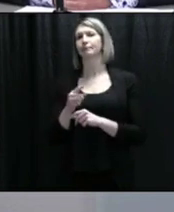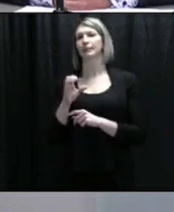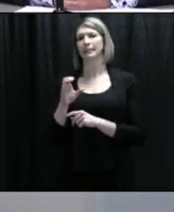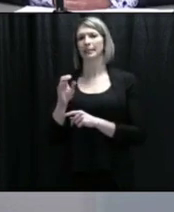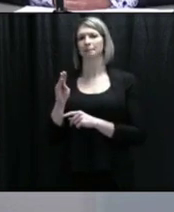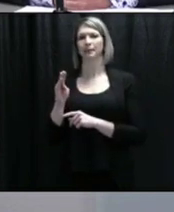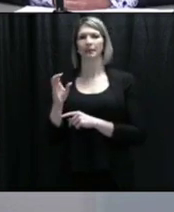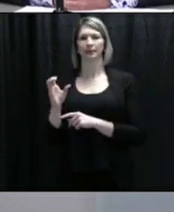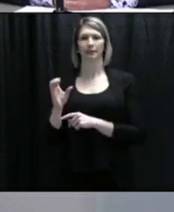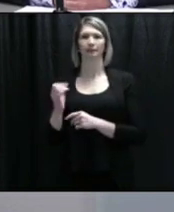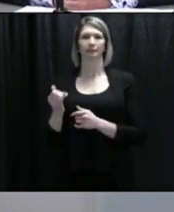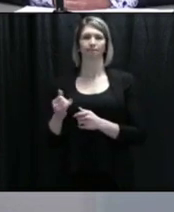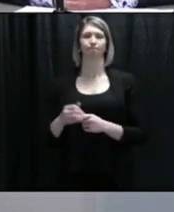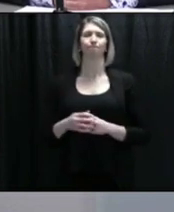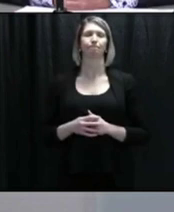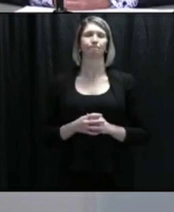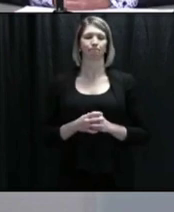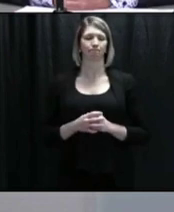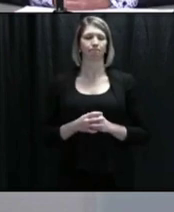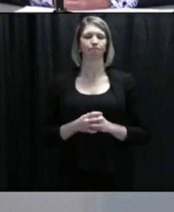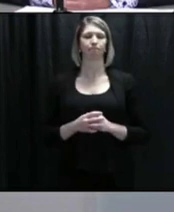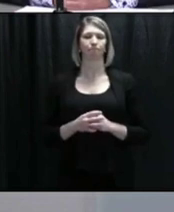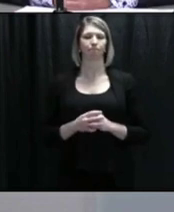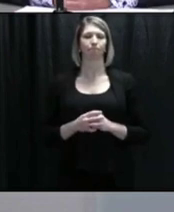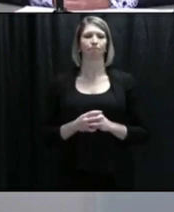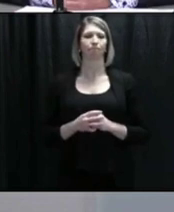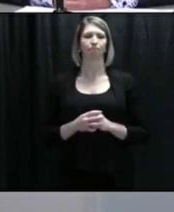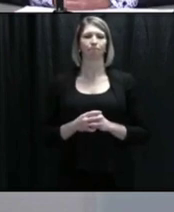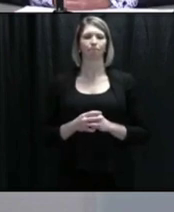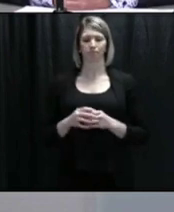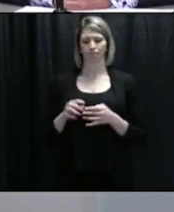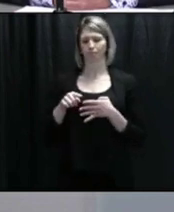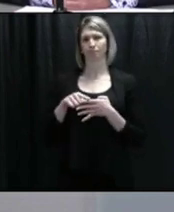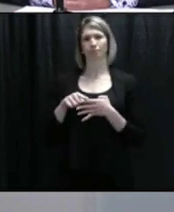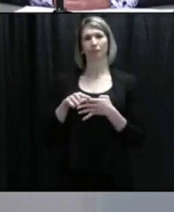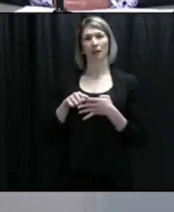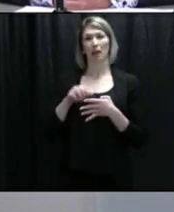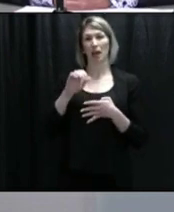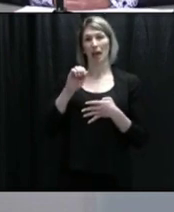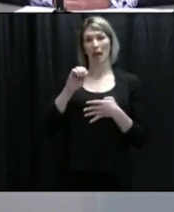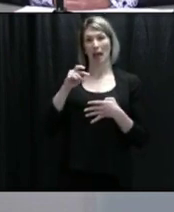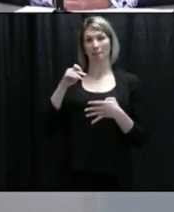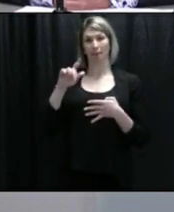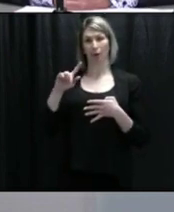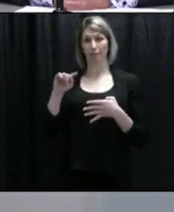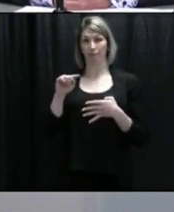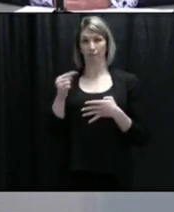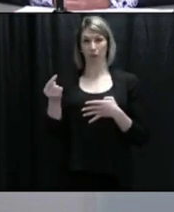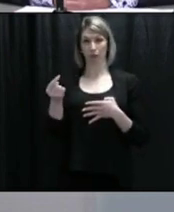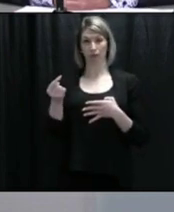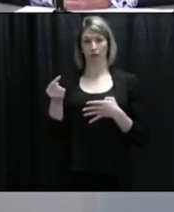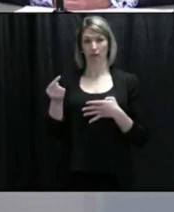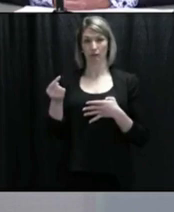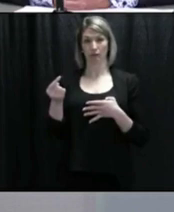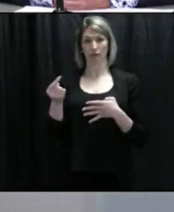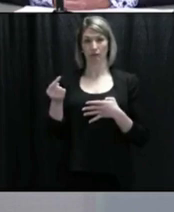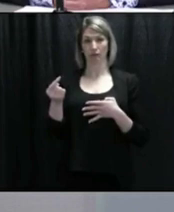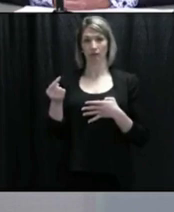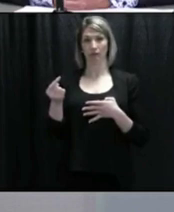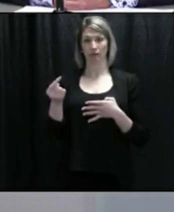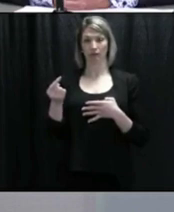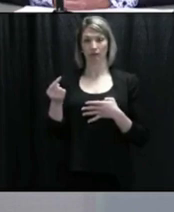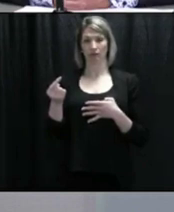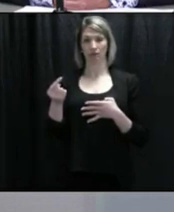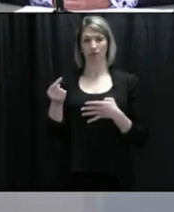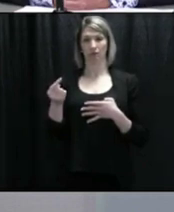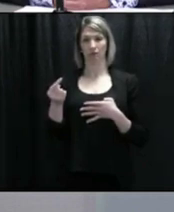Please go ahead. The April 1st date for people who are at the Coles Funeral Home, the deadline